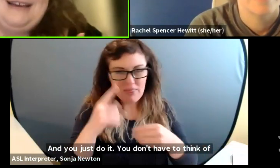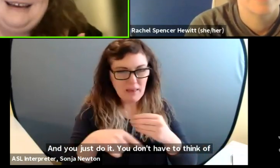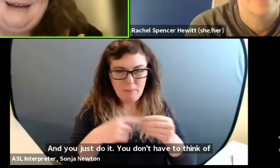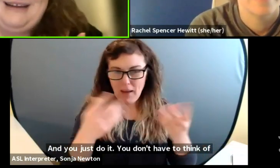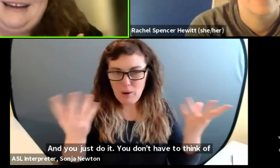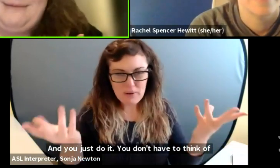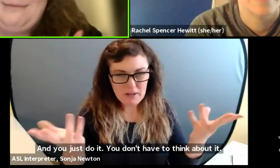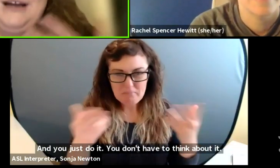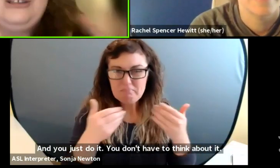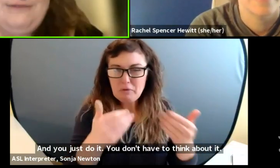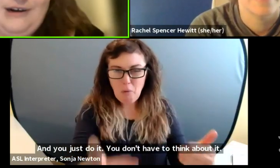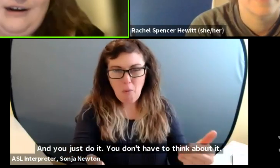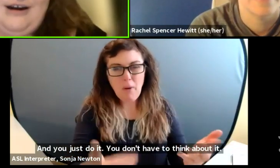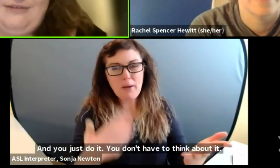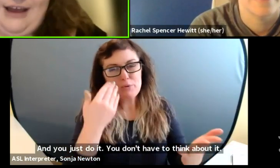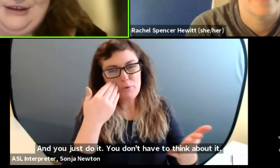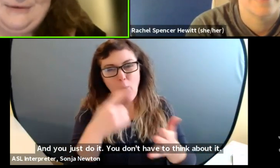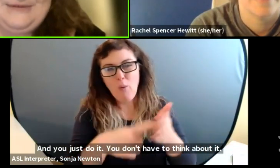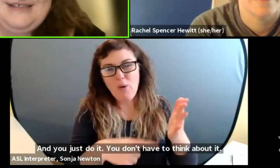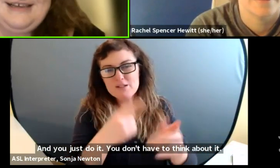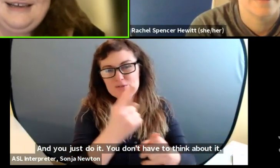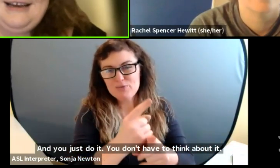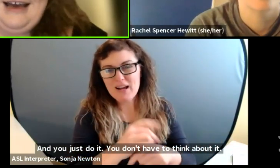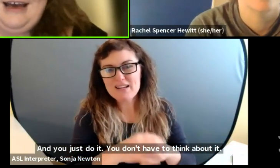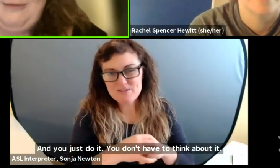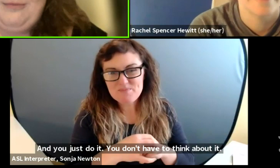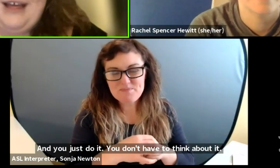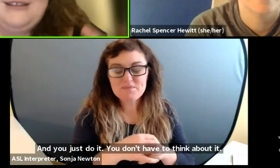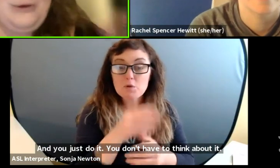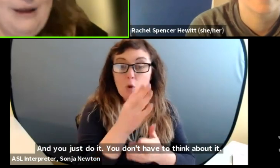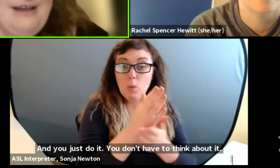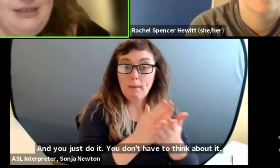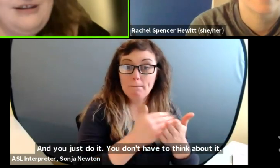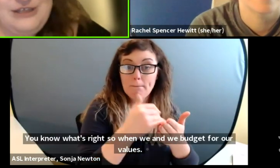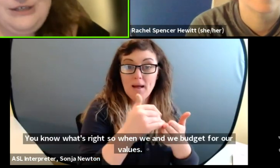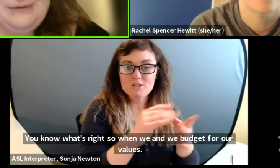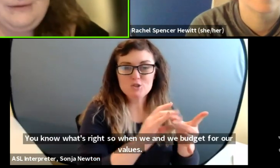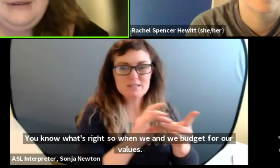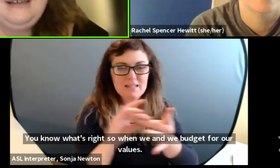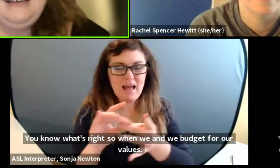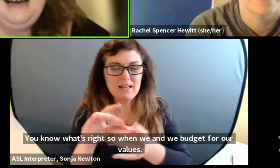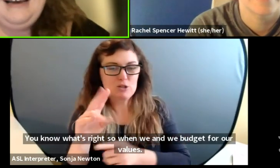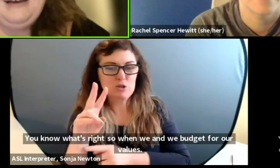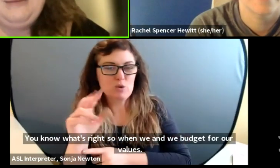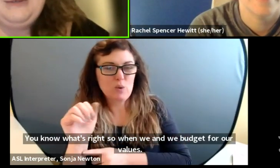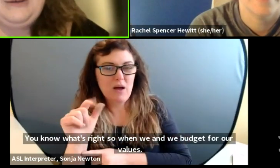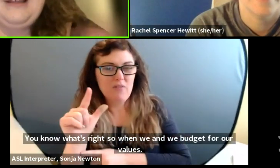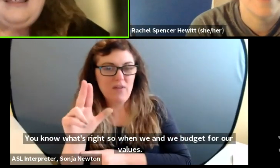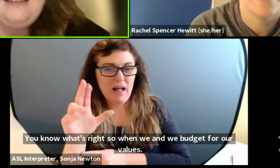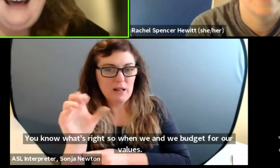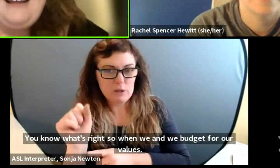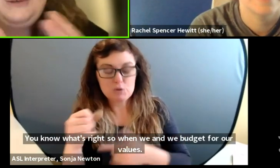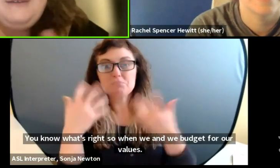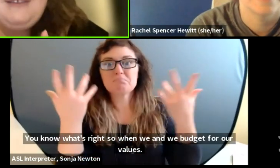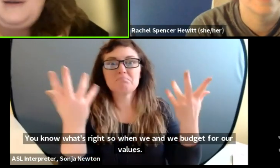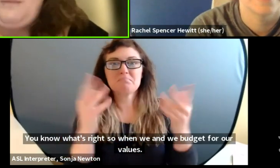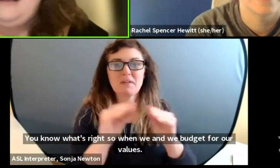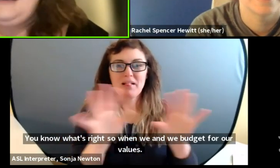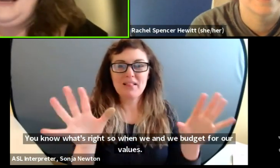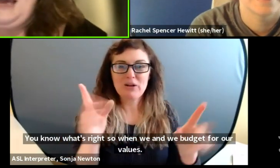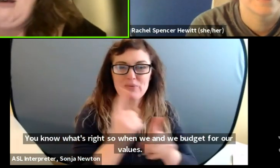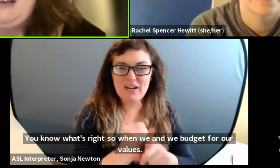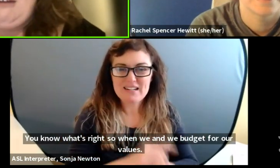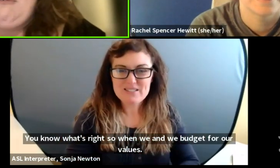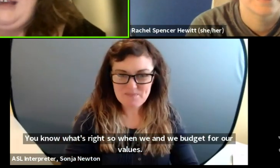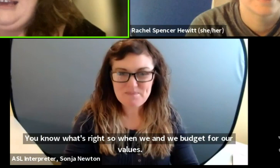right. So when we, and we budget for our values, um, that's the right thing to do. Um, so I think that is sort of the